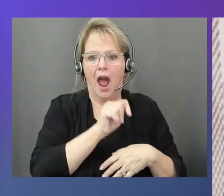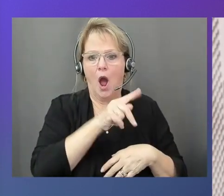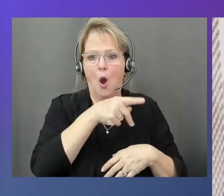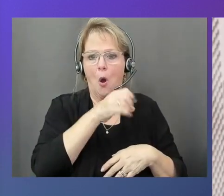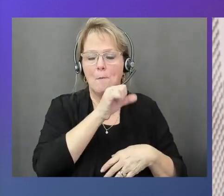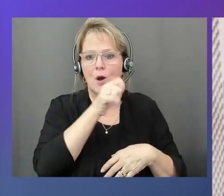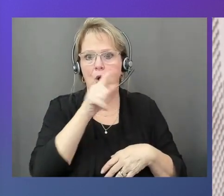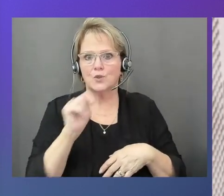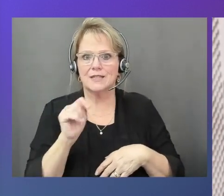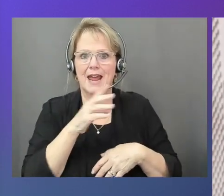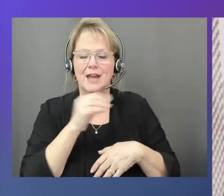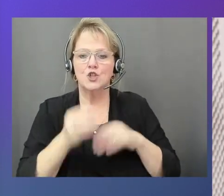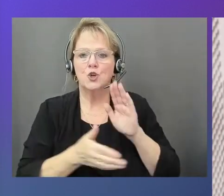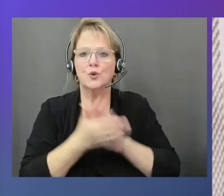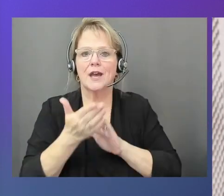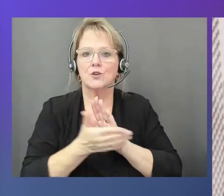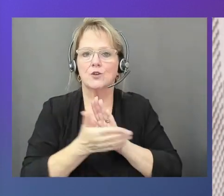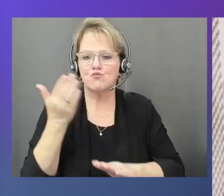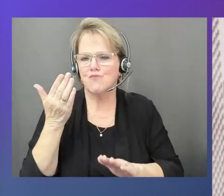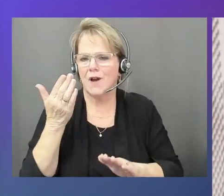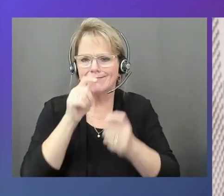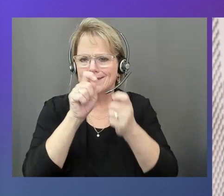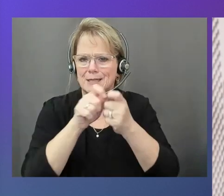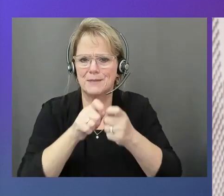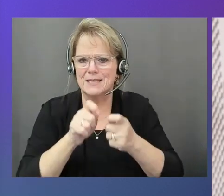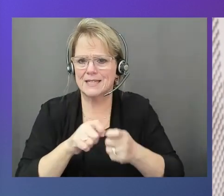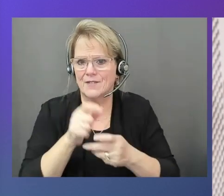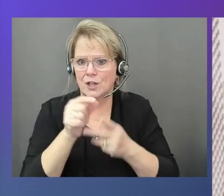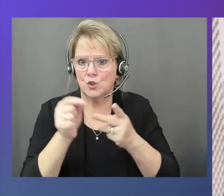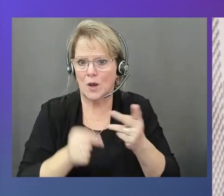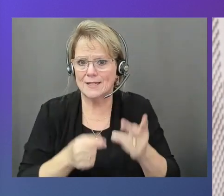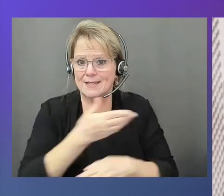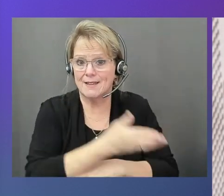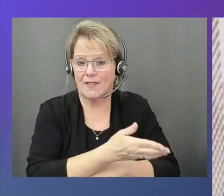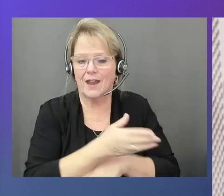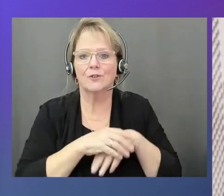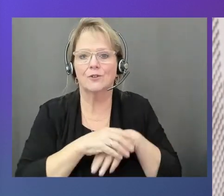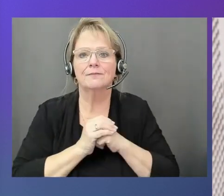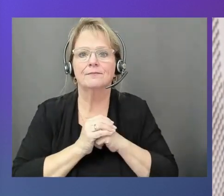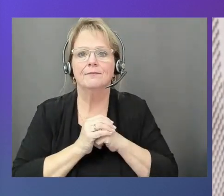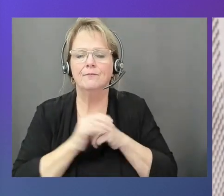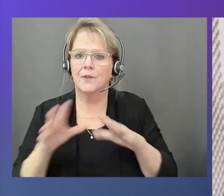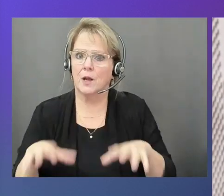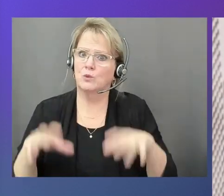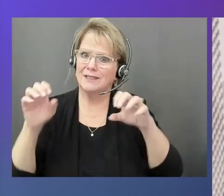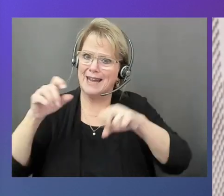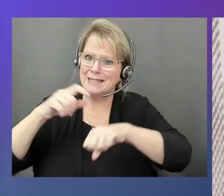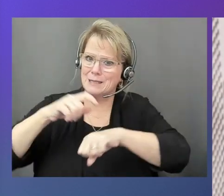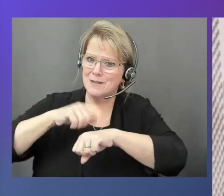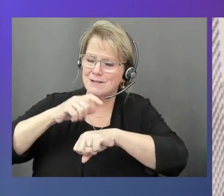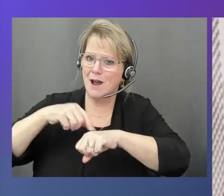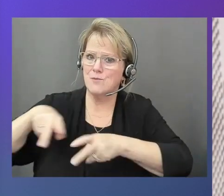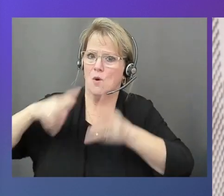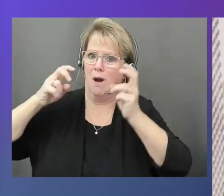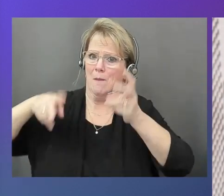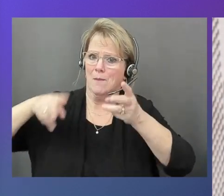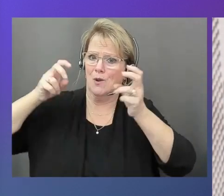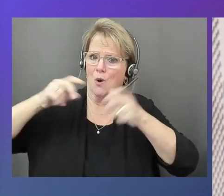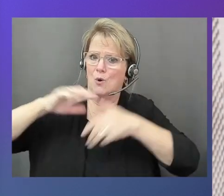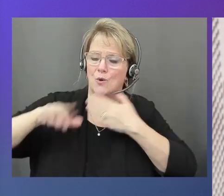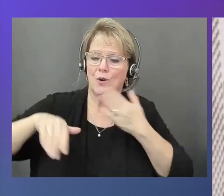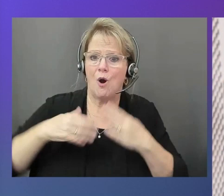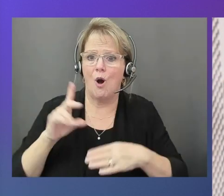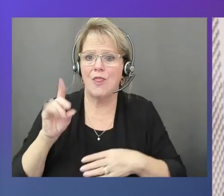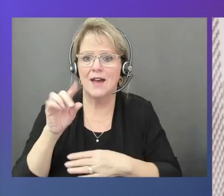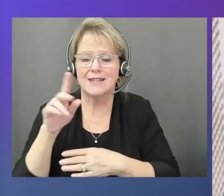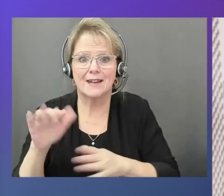and inferences. So you said 92 terabytes. It's going to take some time to upload data, right? How do I know when the data is